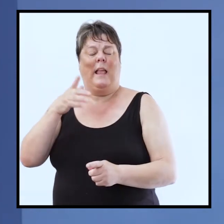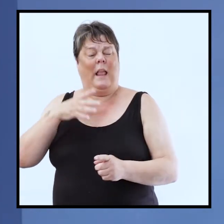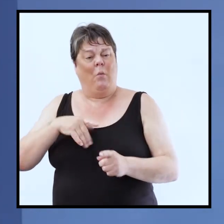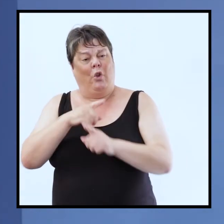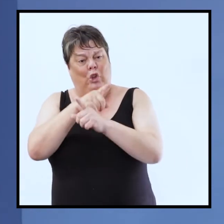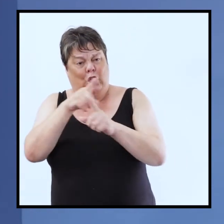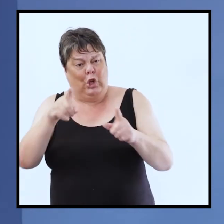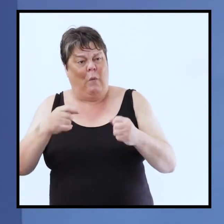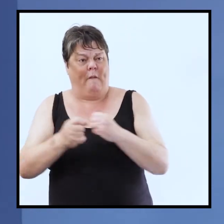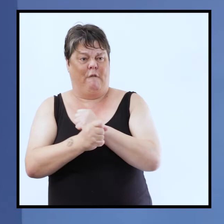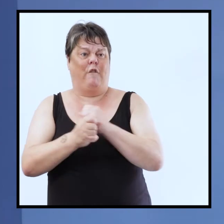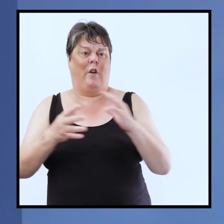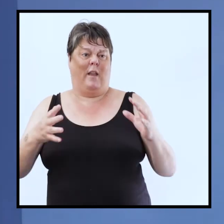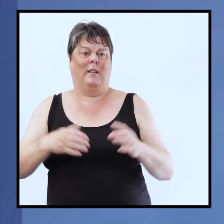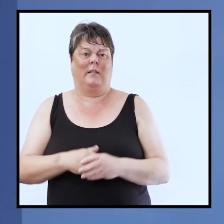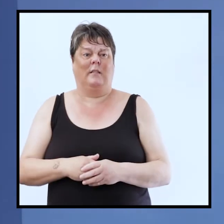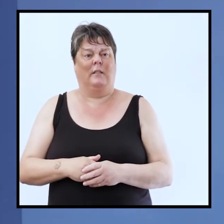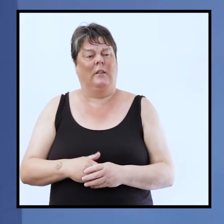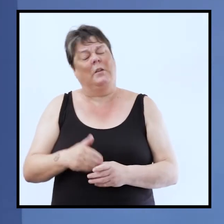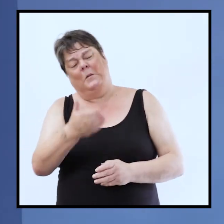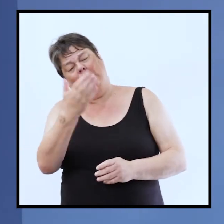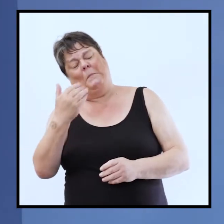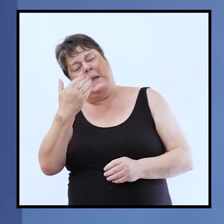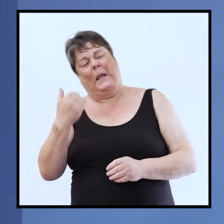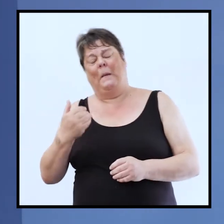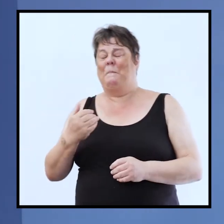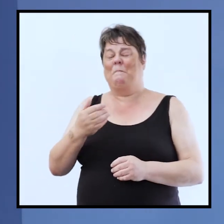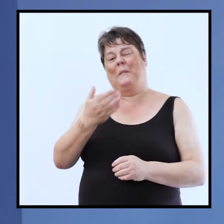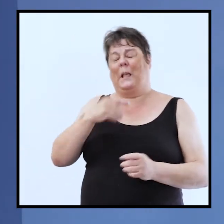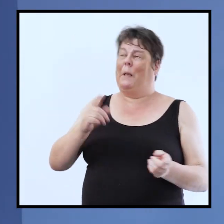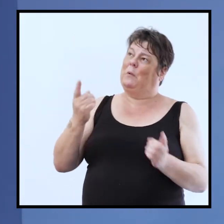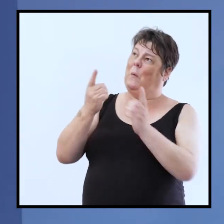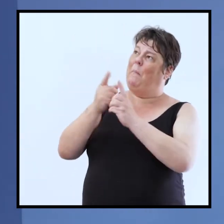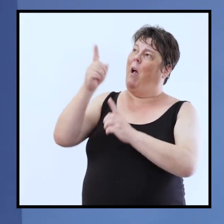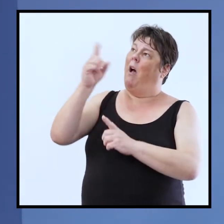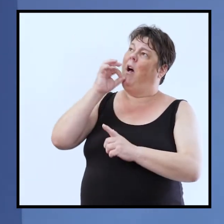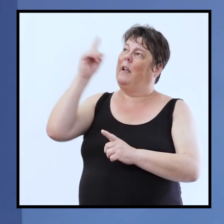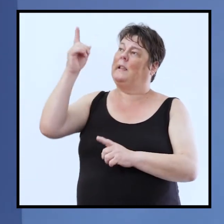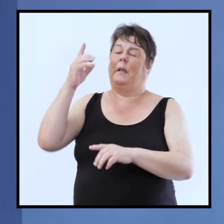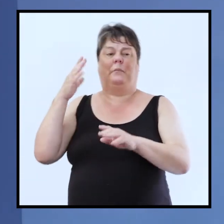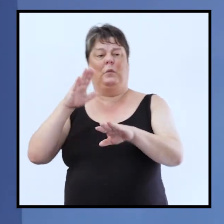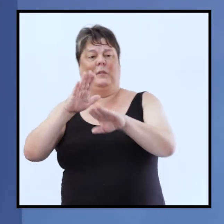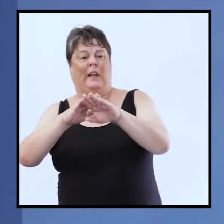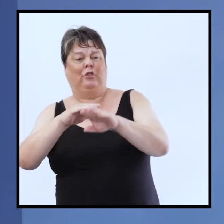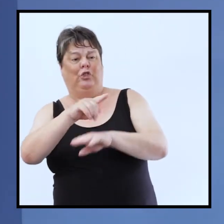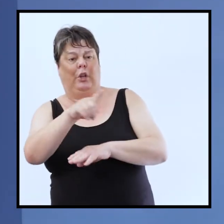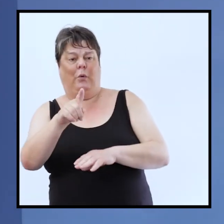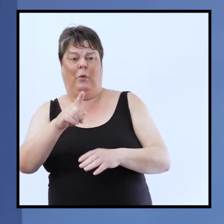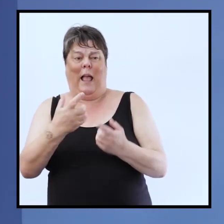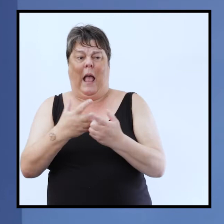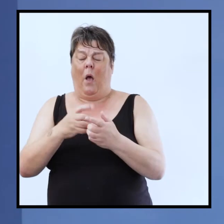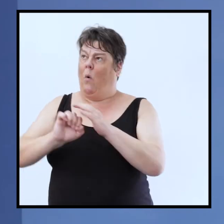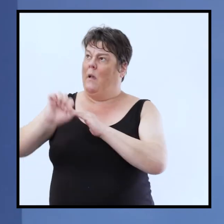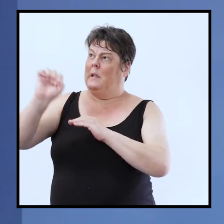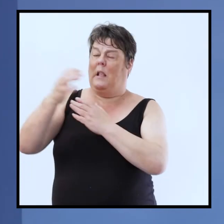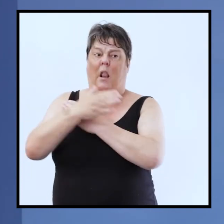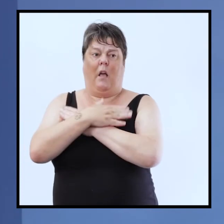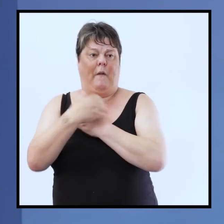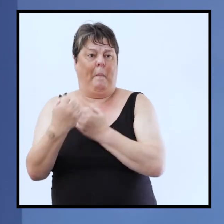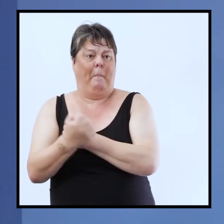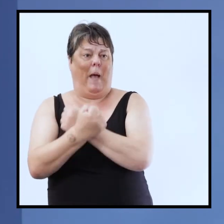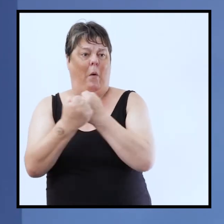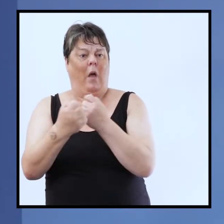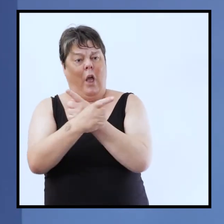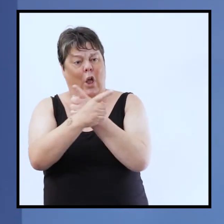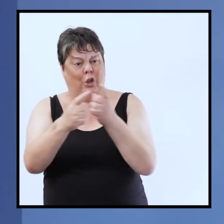why don't you come to him and ask him to touch you in his love and his power and set